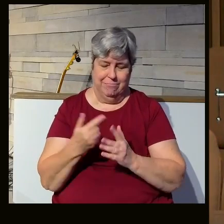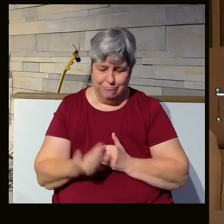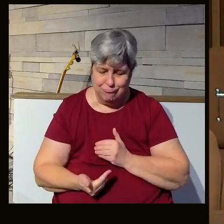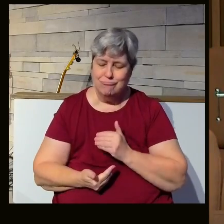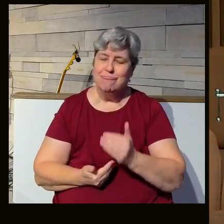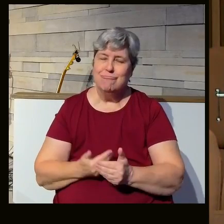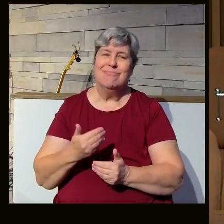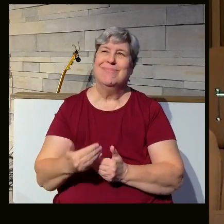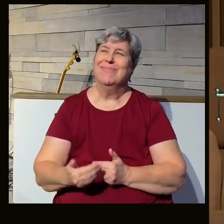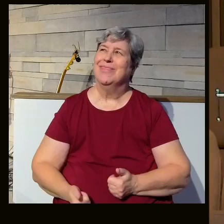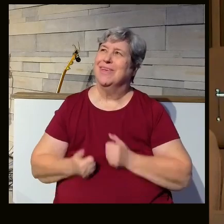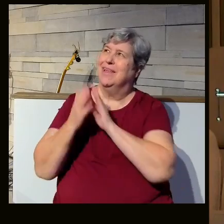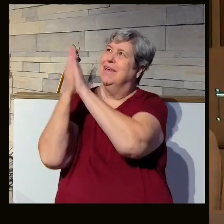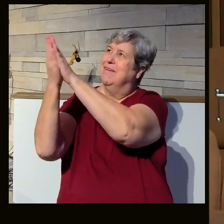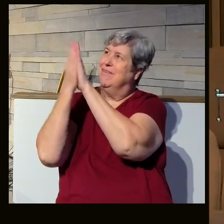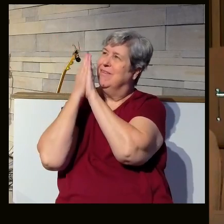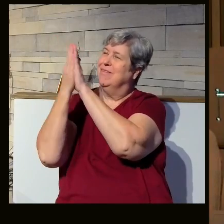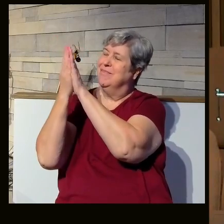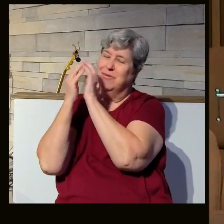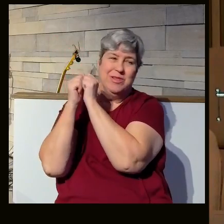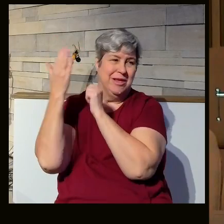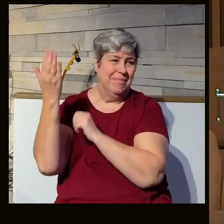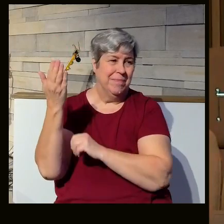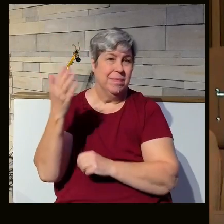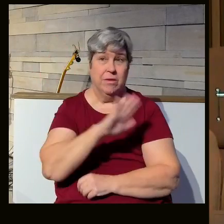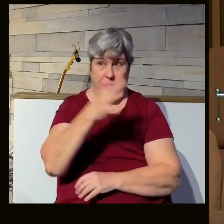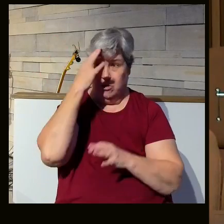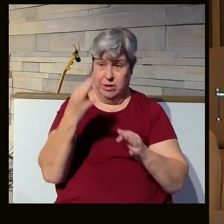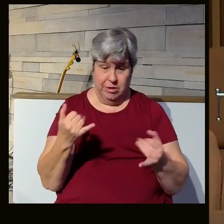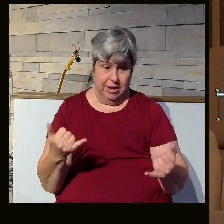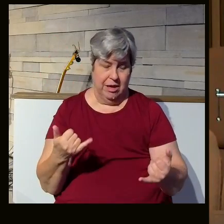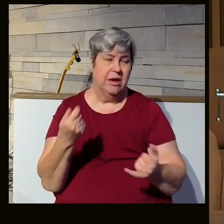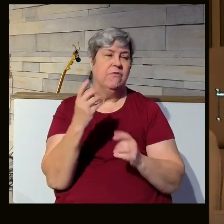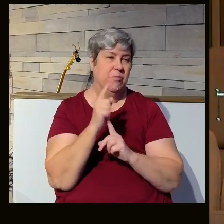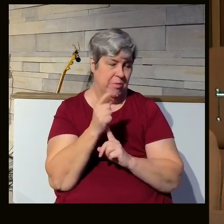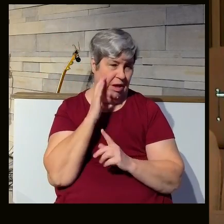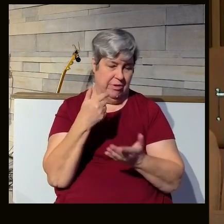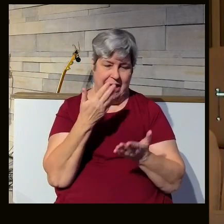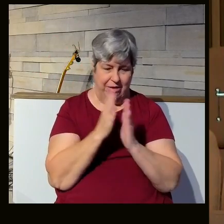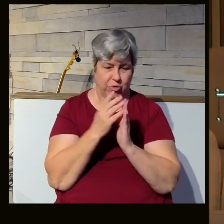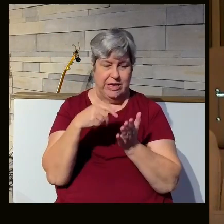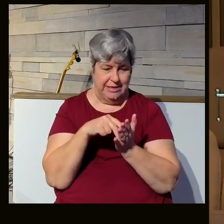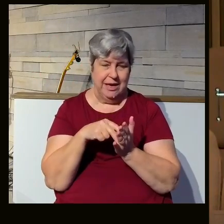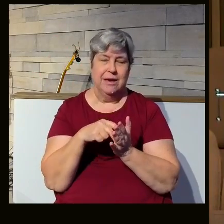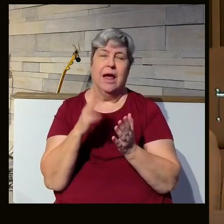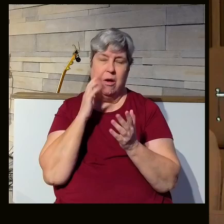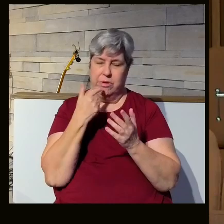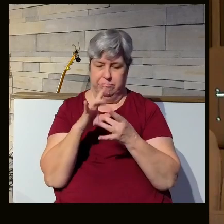lived in him and enjoyed in his presence. What is your decision? In a moment, I'm going to have you stand. I want to pray with you.